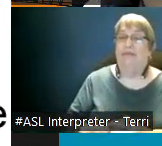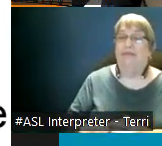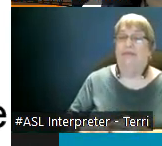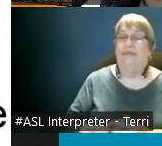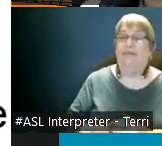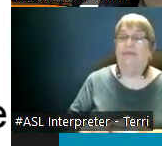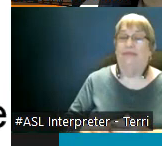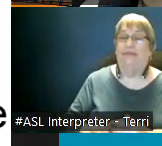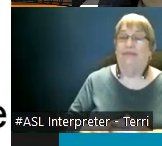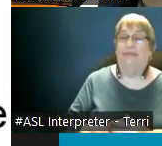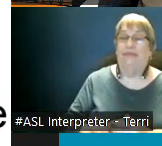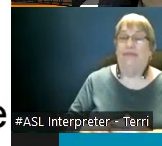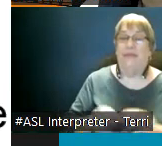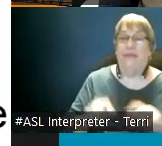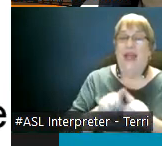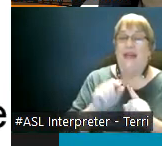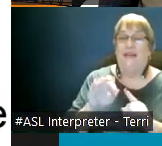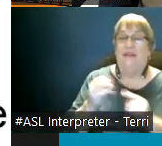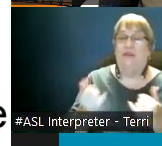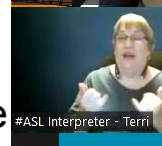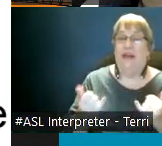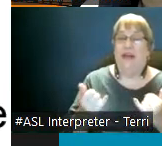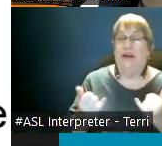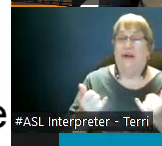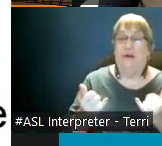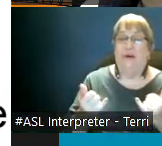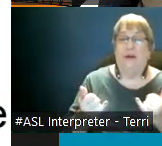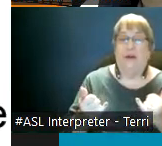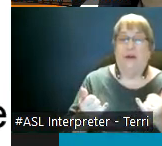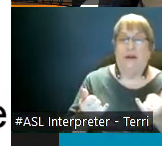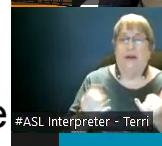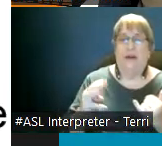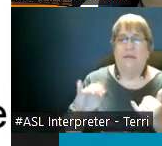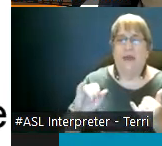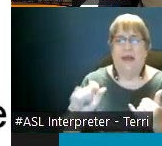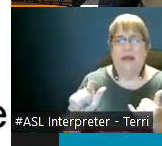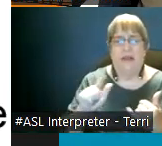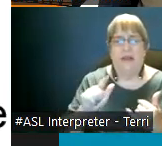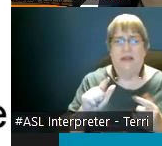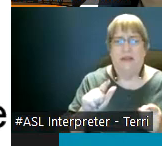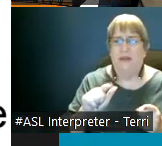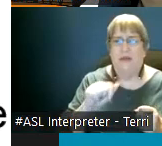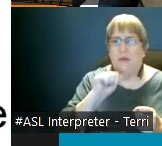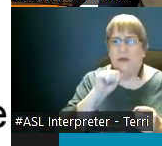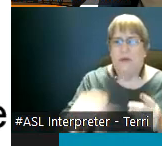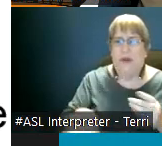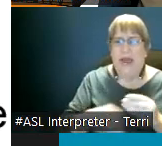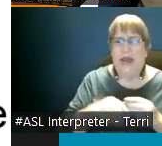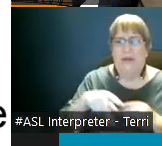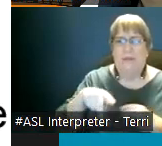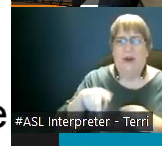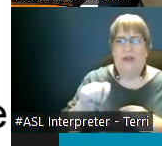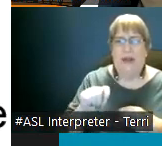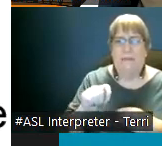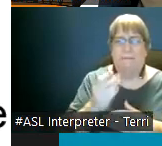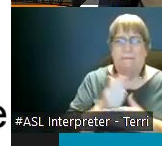um as of right now we do not i uh do not uh michael do you remember i don't think you would add a part-time faculty member to the review no you